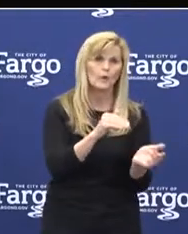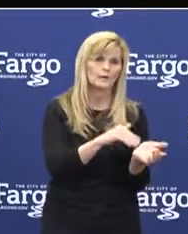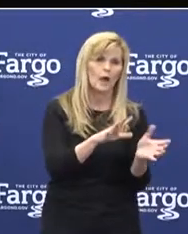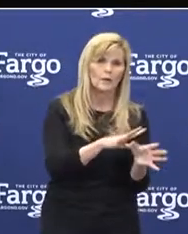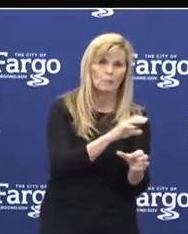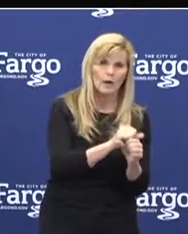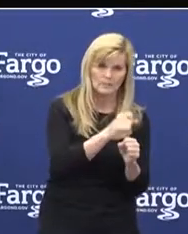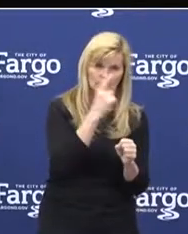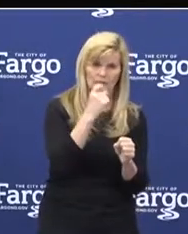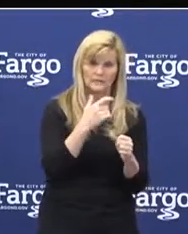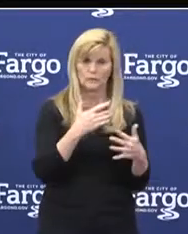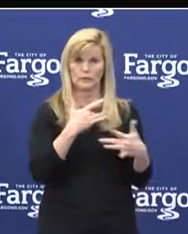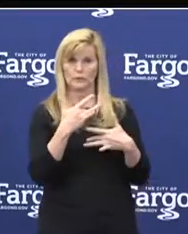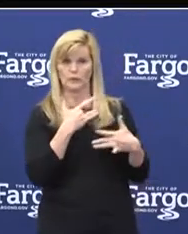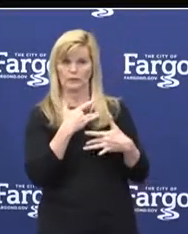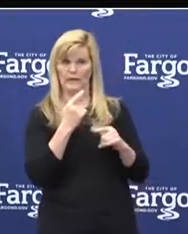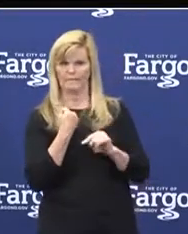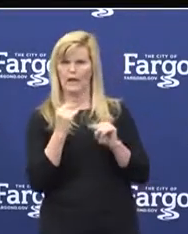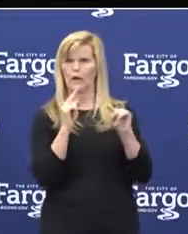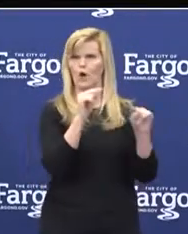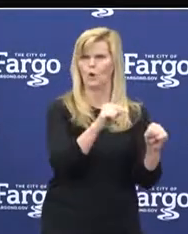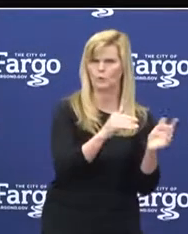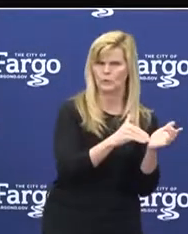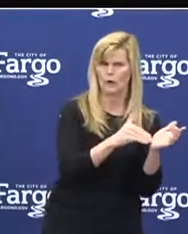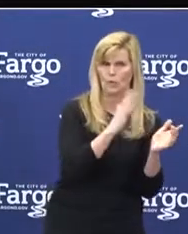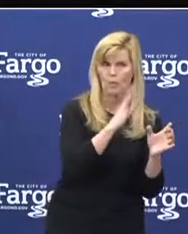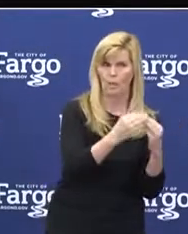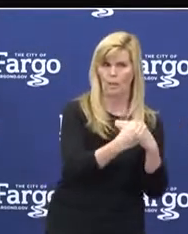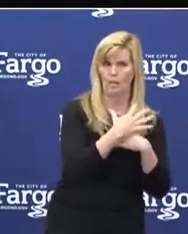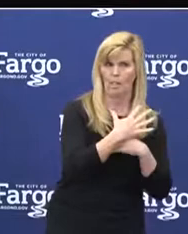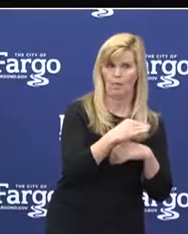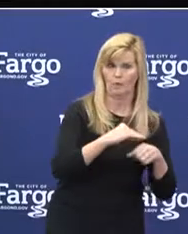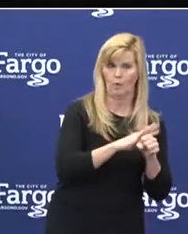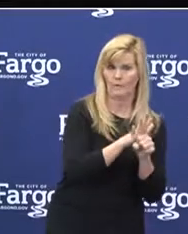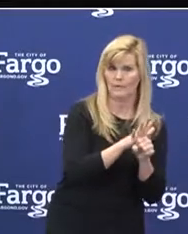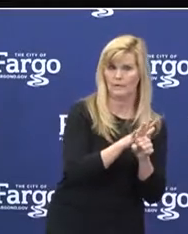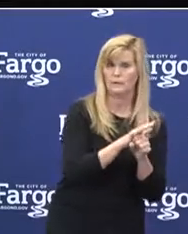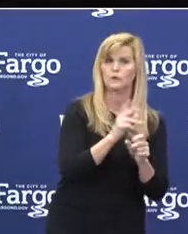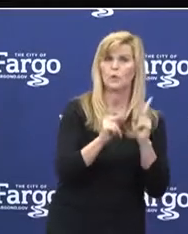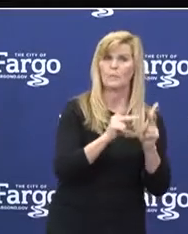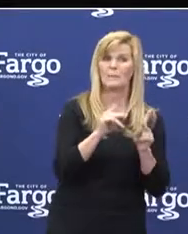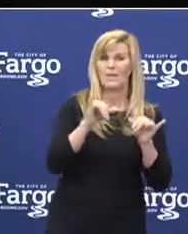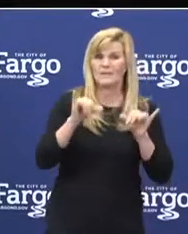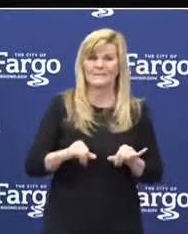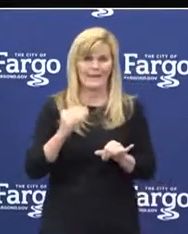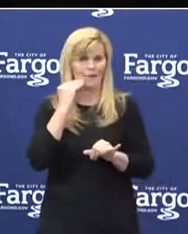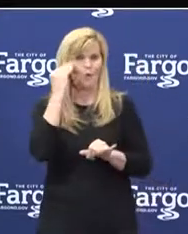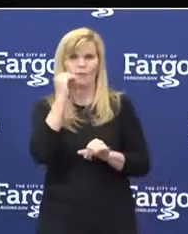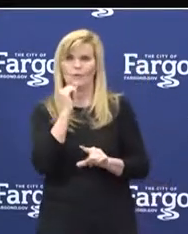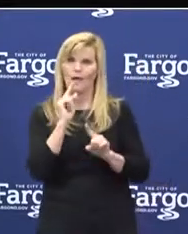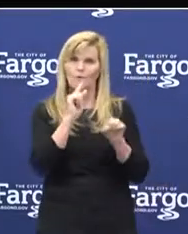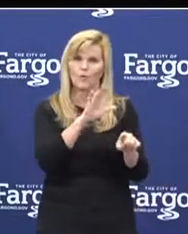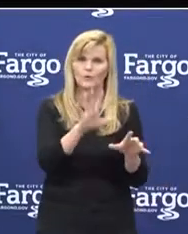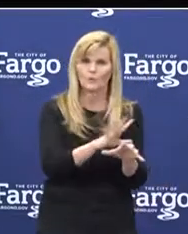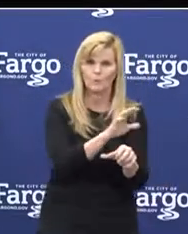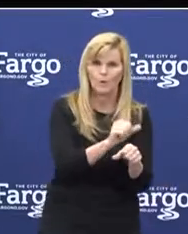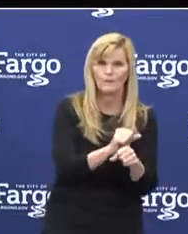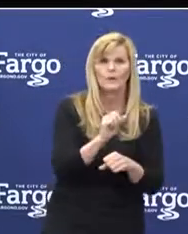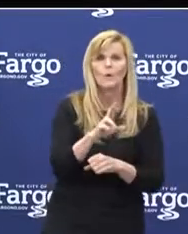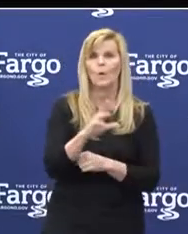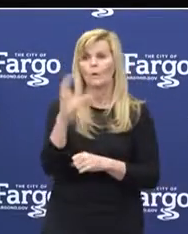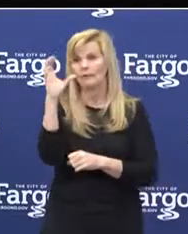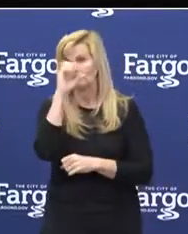COVID-19. About a third of people missed or canceled visits due to a safety